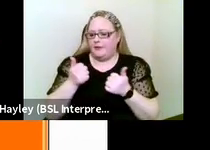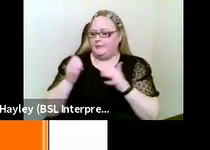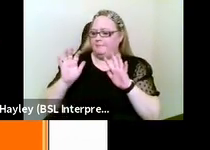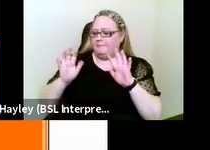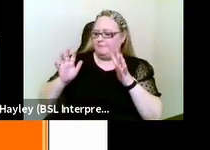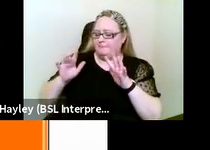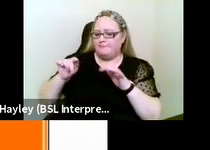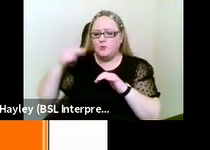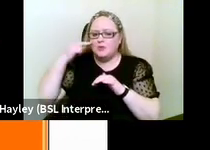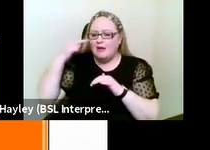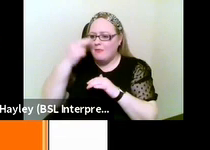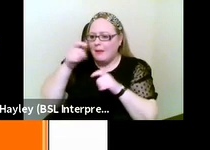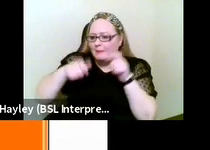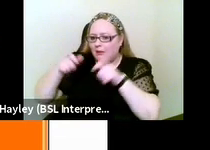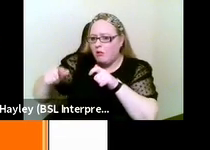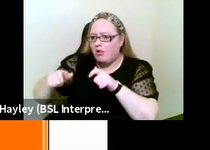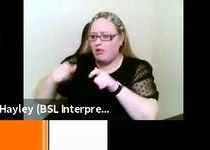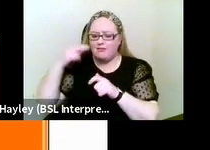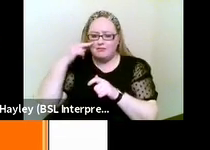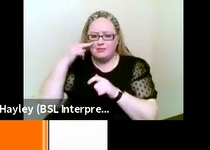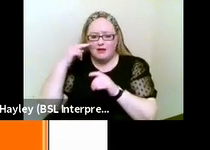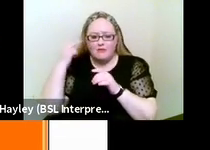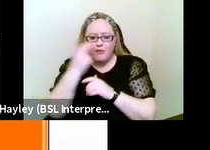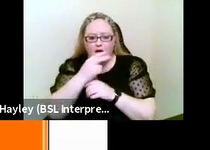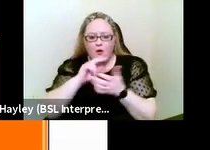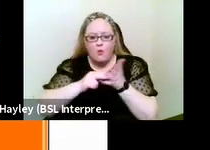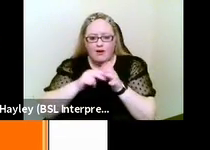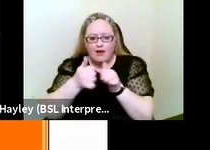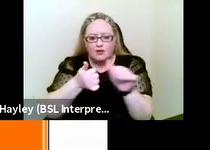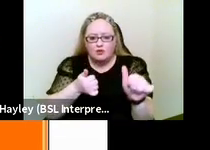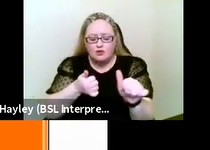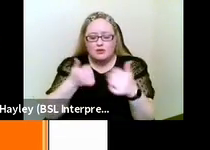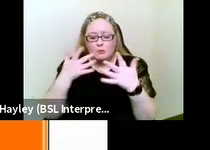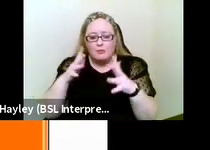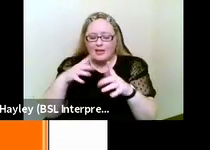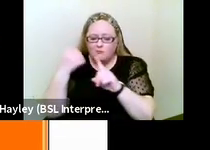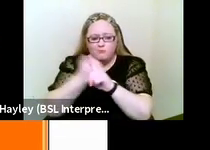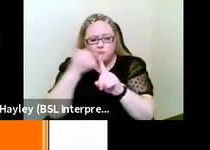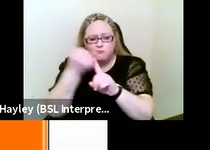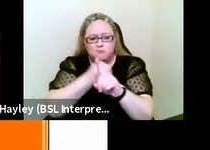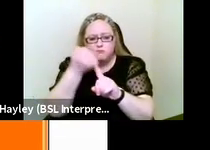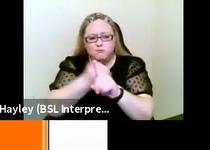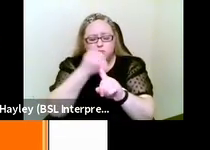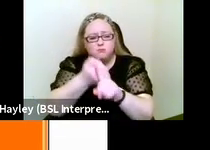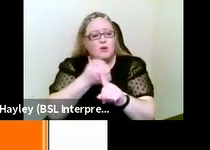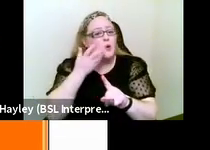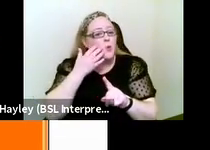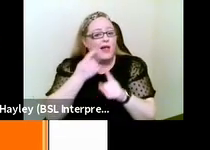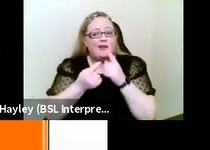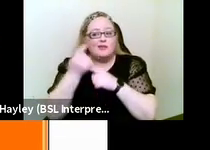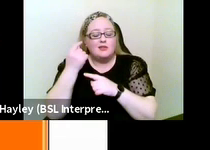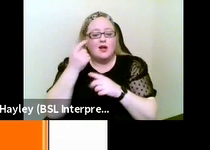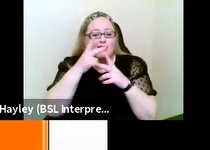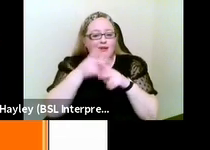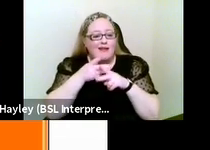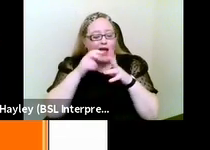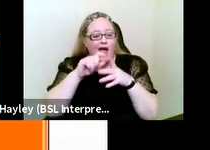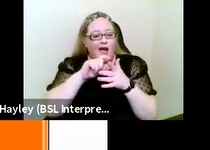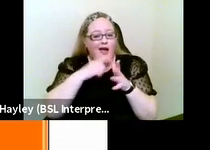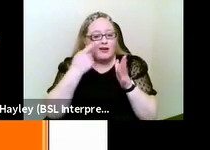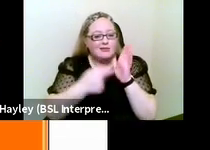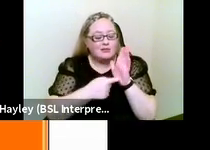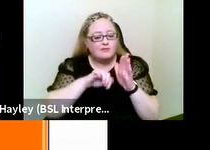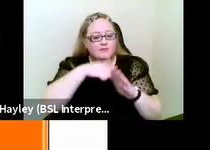organizations who campaign very hard during the passing of the Care Act in Parliament. And so we see, as I've